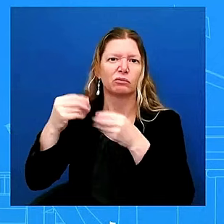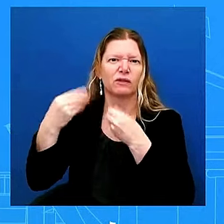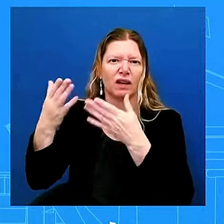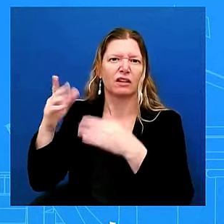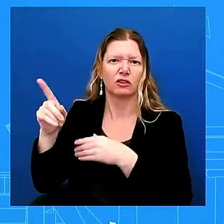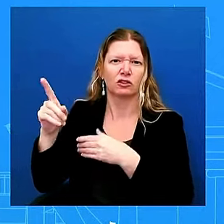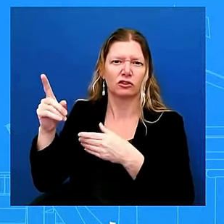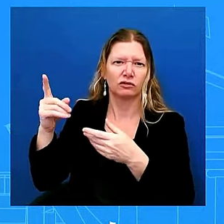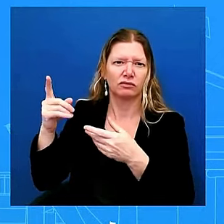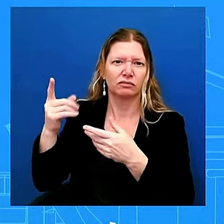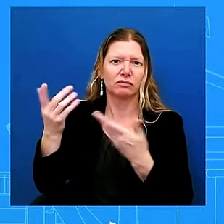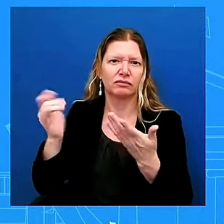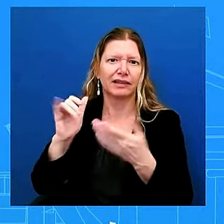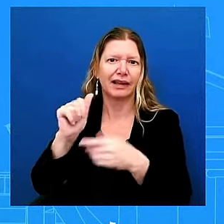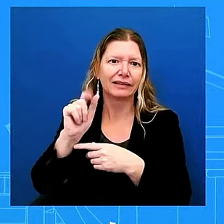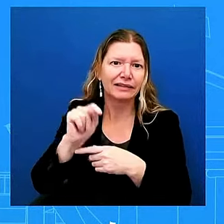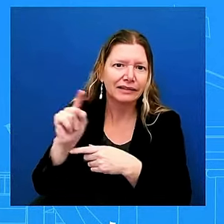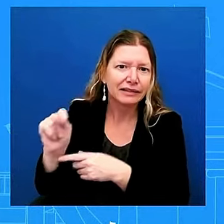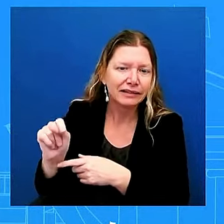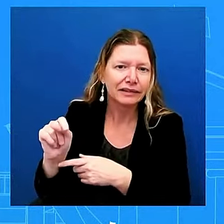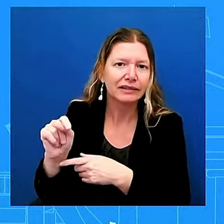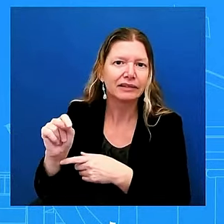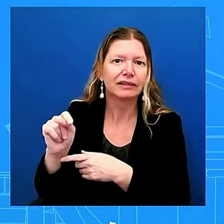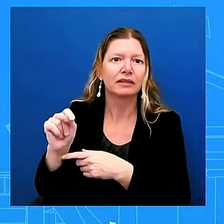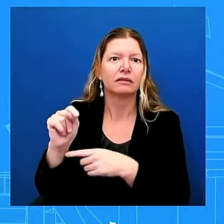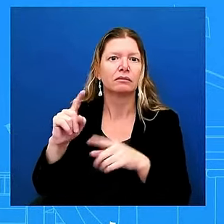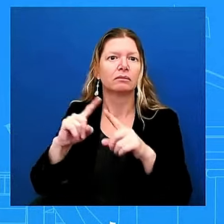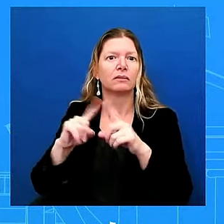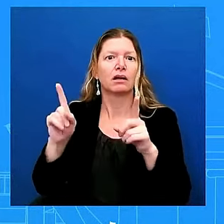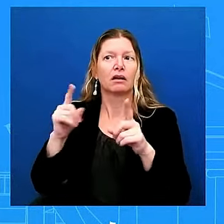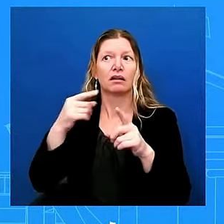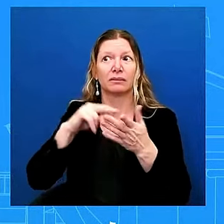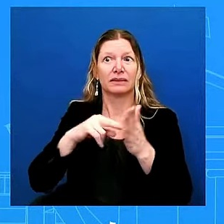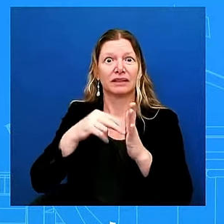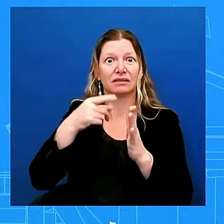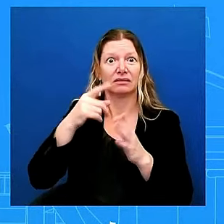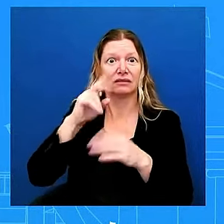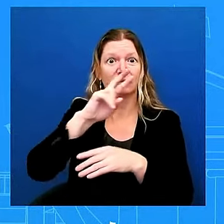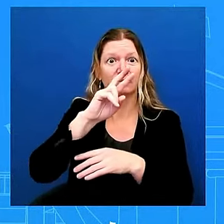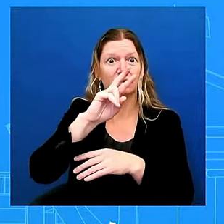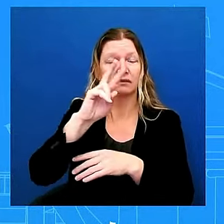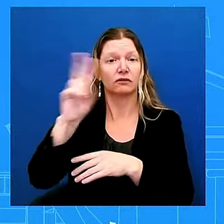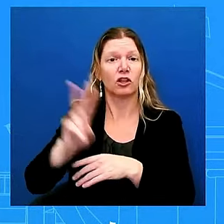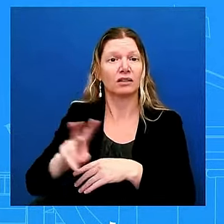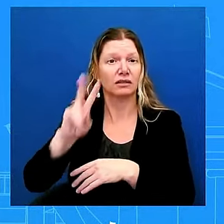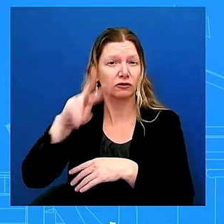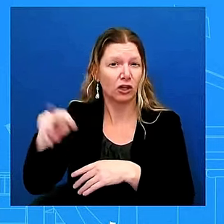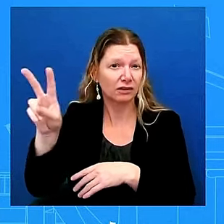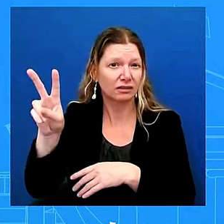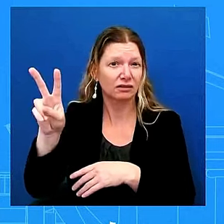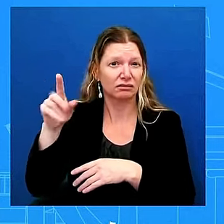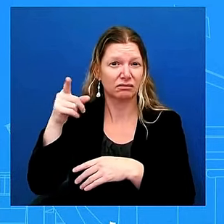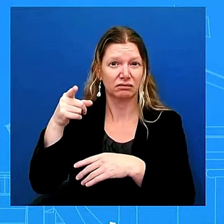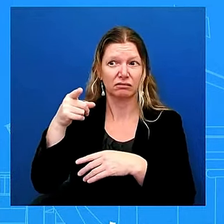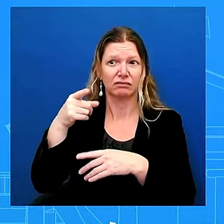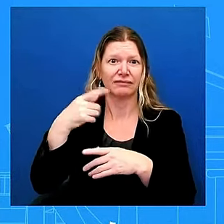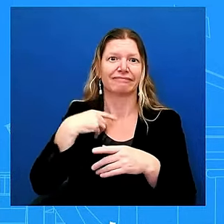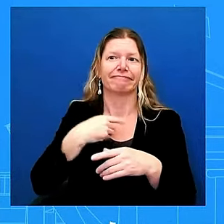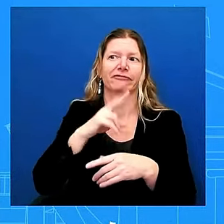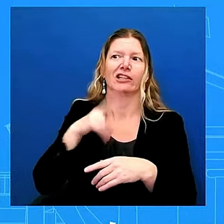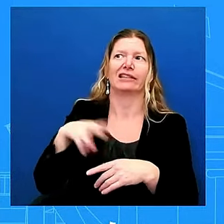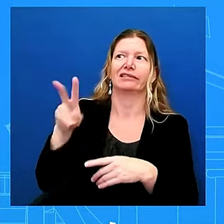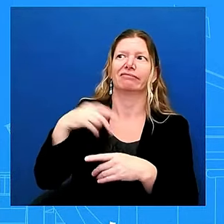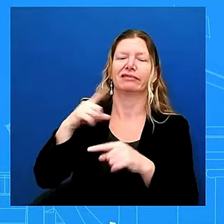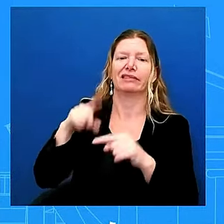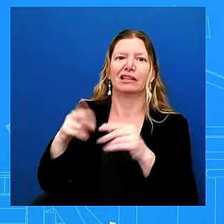able to get some coverage in your region you'll get free roaming in order to get access we're also moving in starlink receivers as i